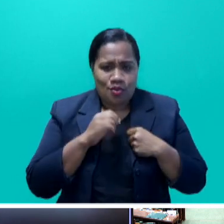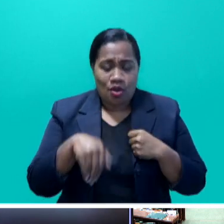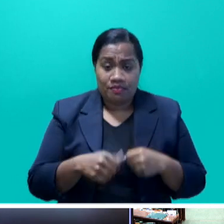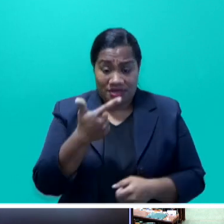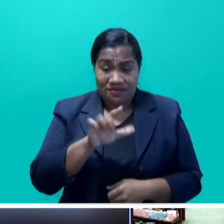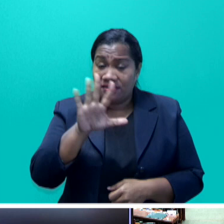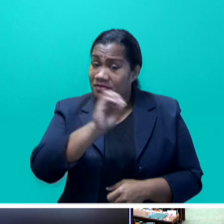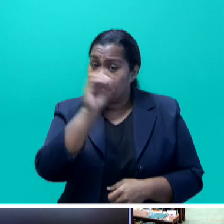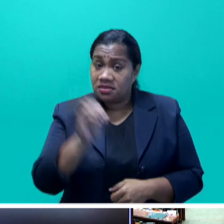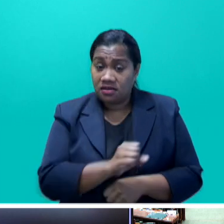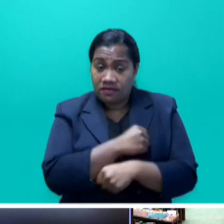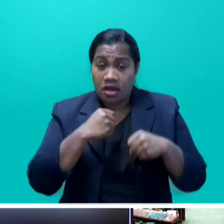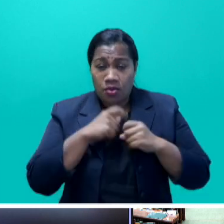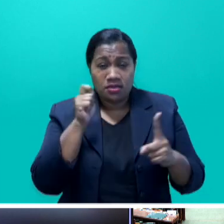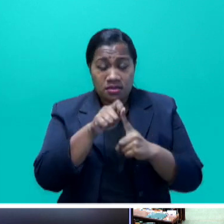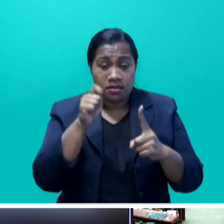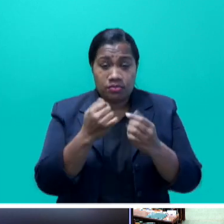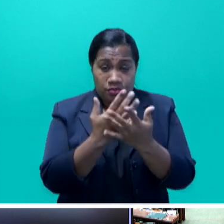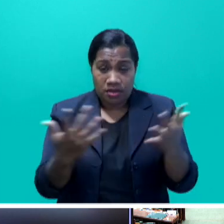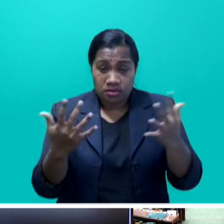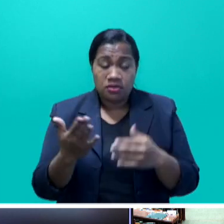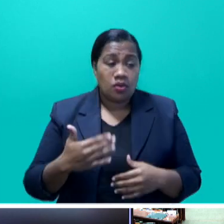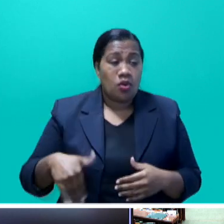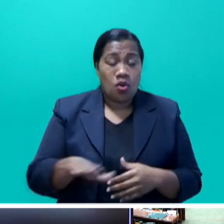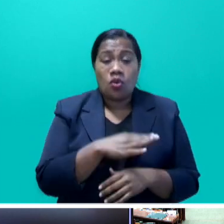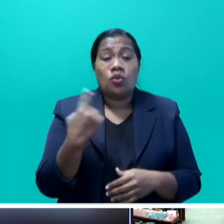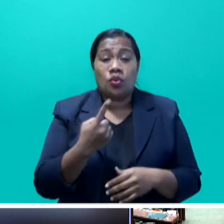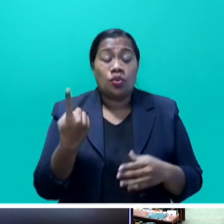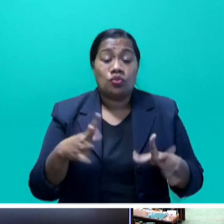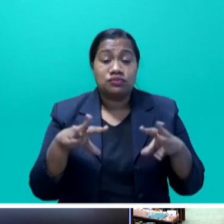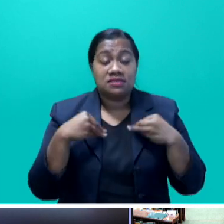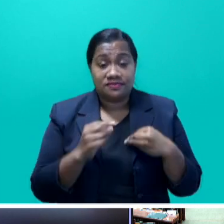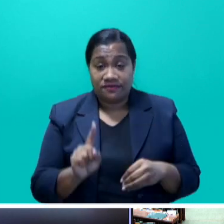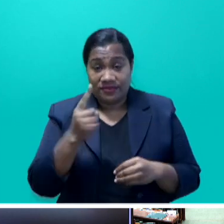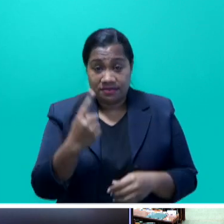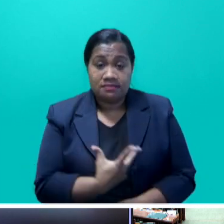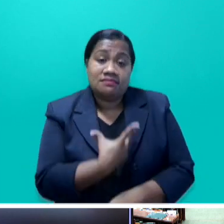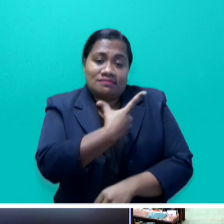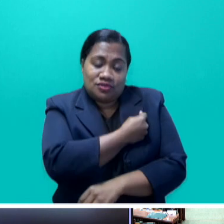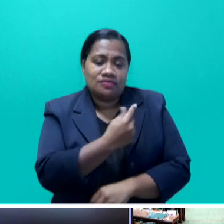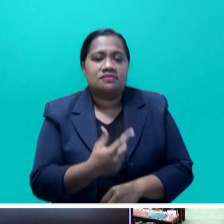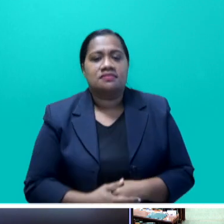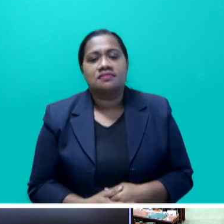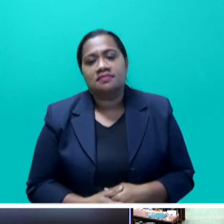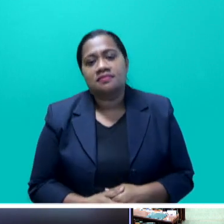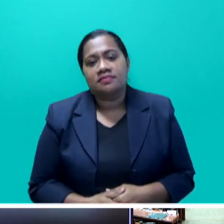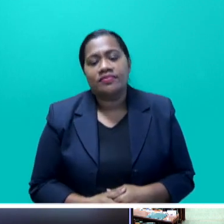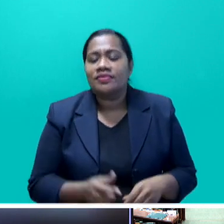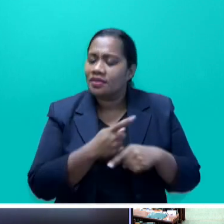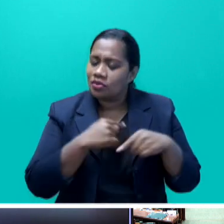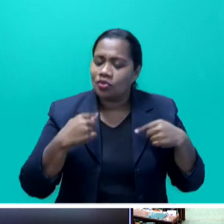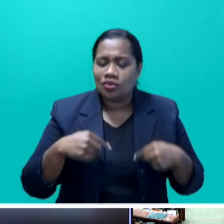all of the eligible adults in Fiji have received at least one dose of the vaccine. We need to get